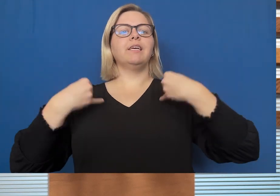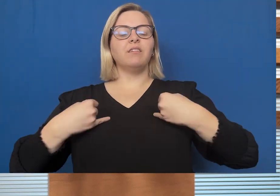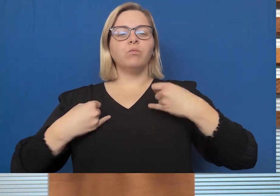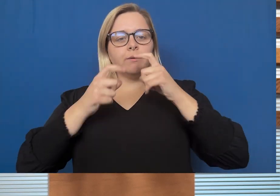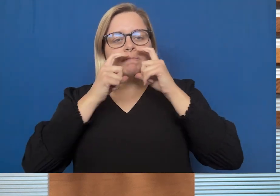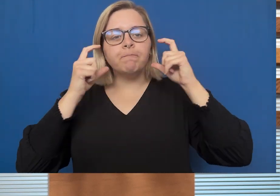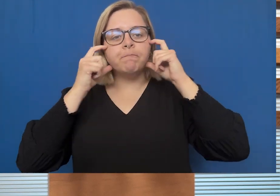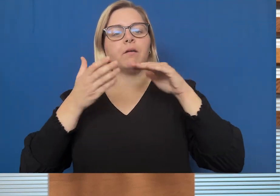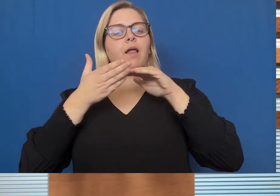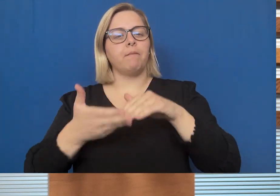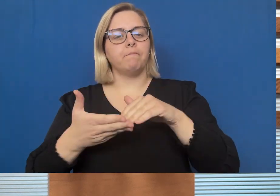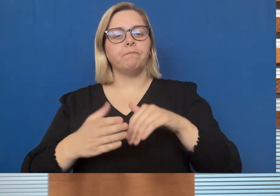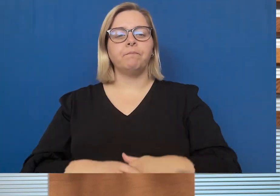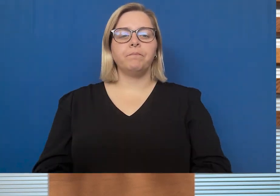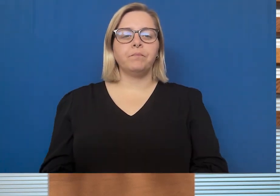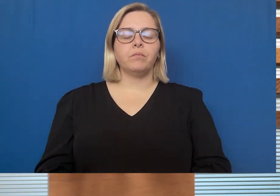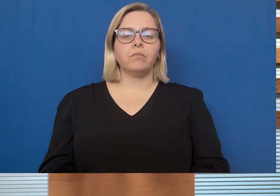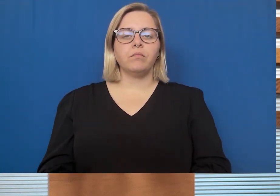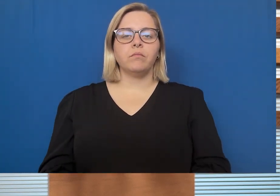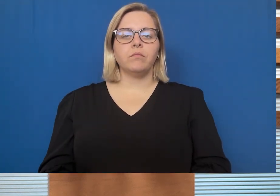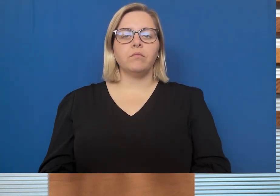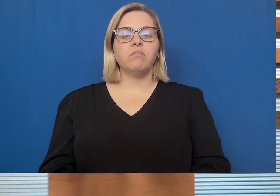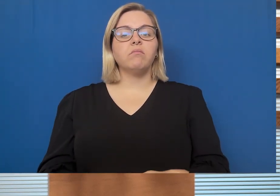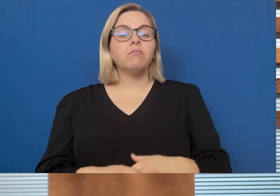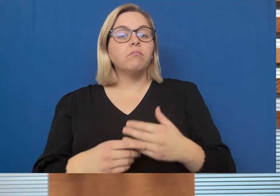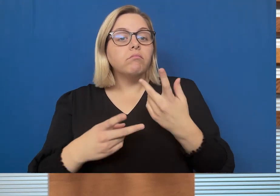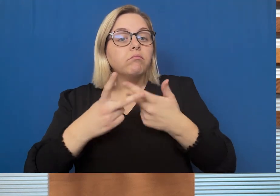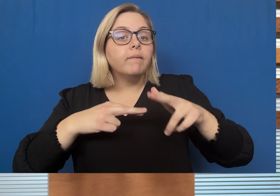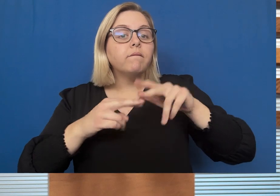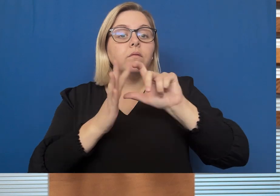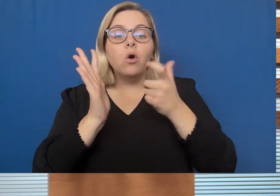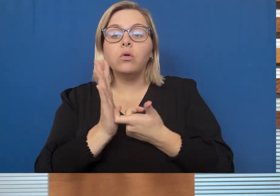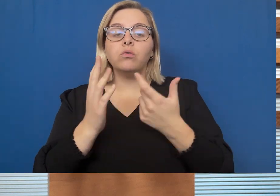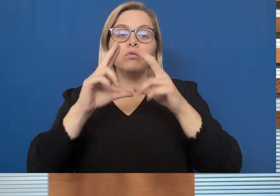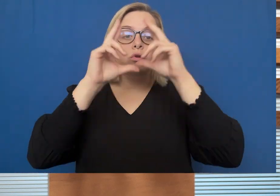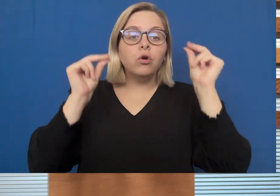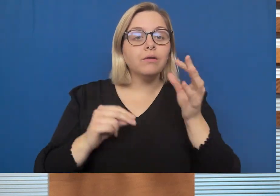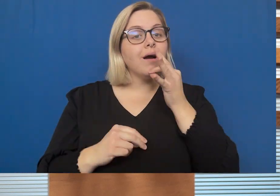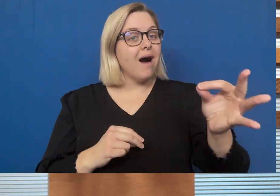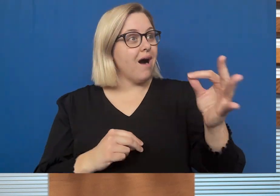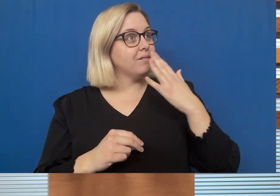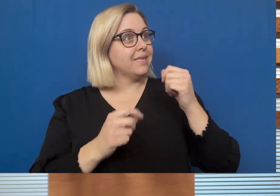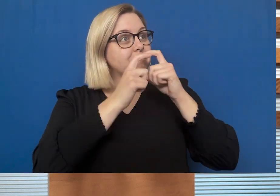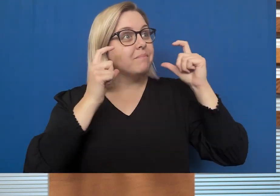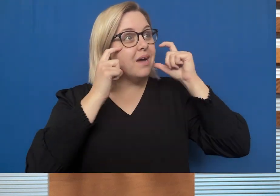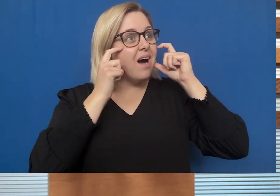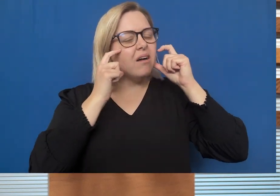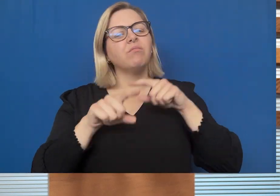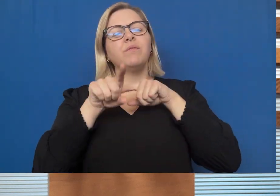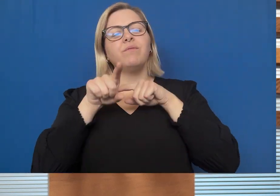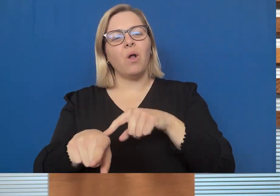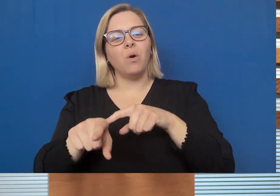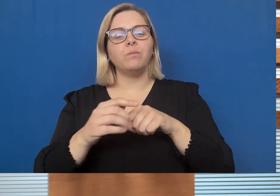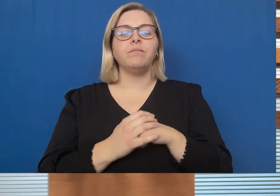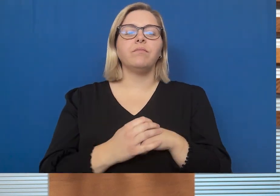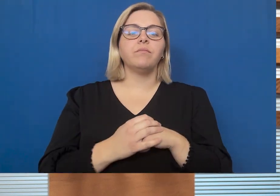It's also very important to wear a mask when asked to by a health professional. So you might like to wear a mask in a crowded area